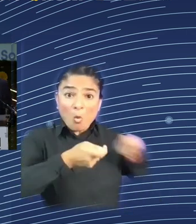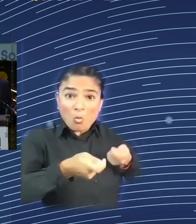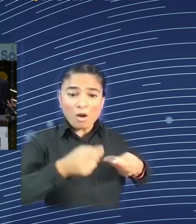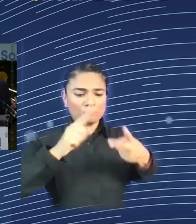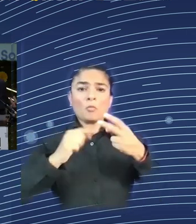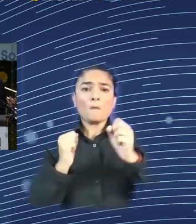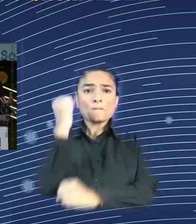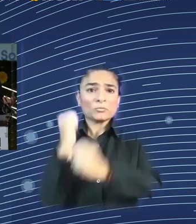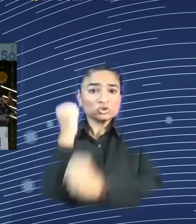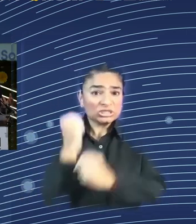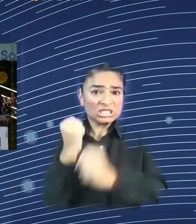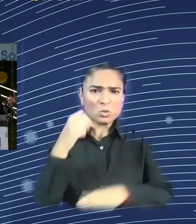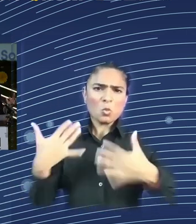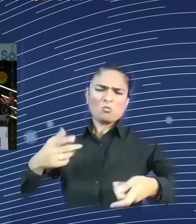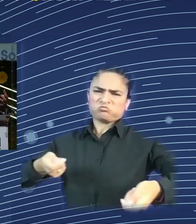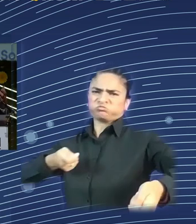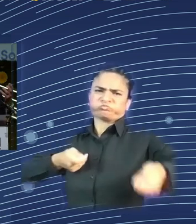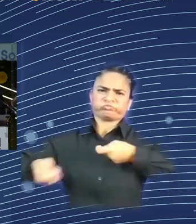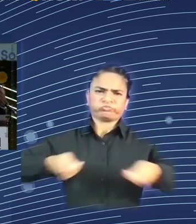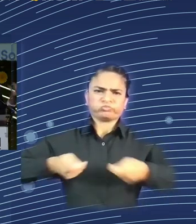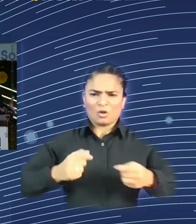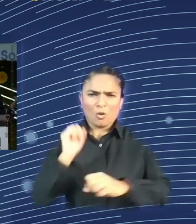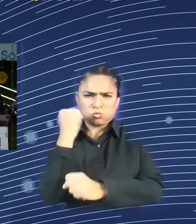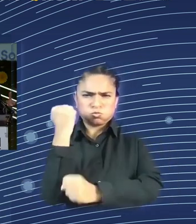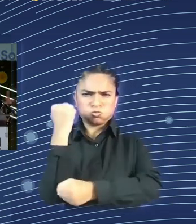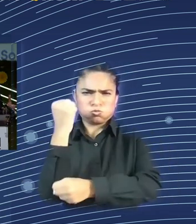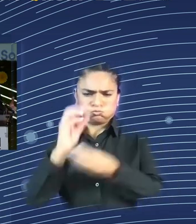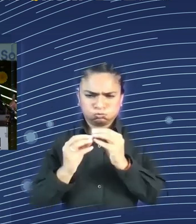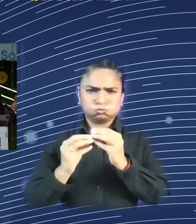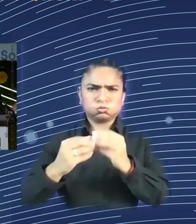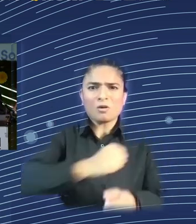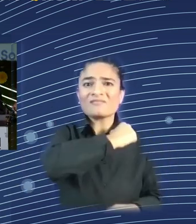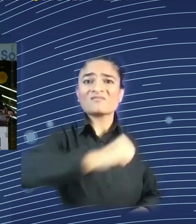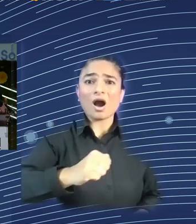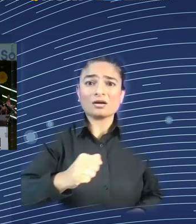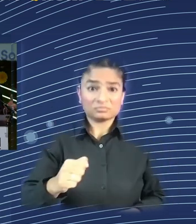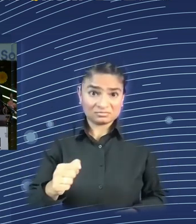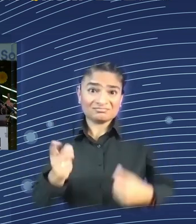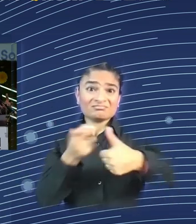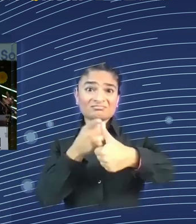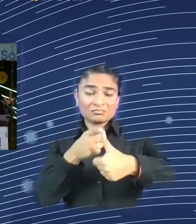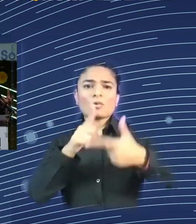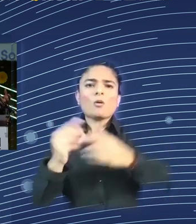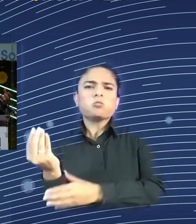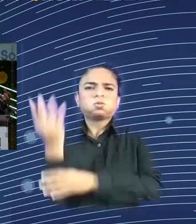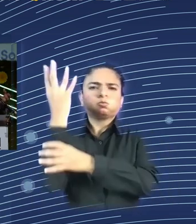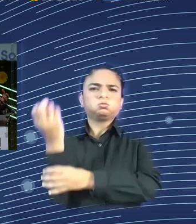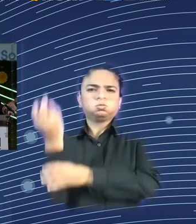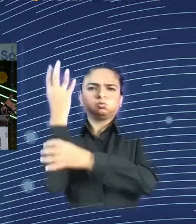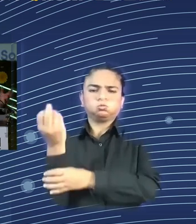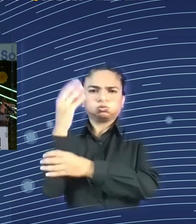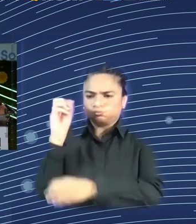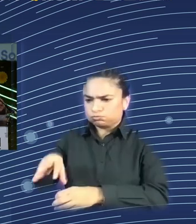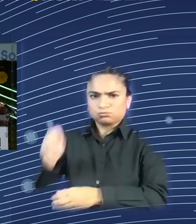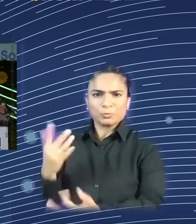the first industrial revolution, we used to do things by muscle power in cottage industries. Sorry, in